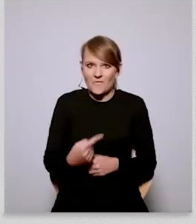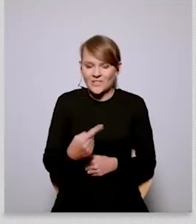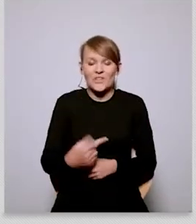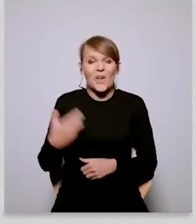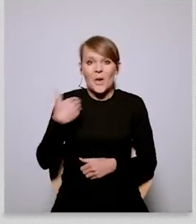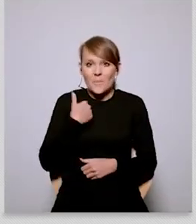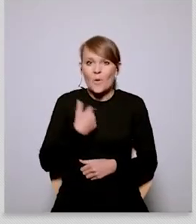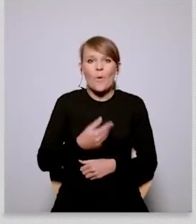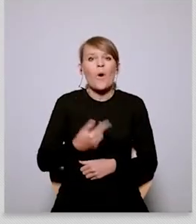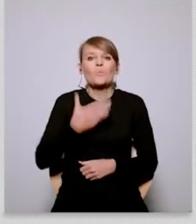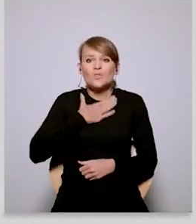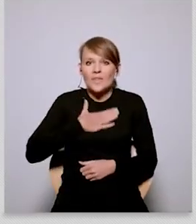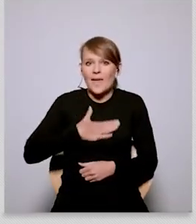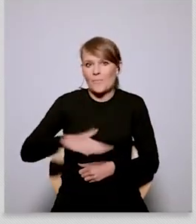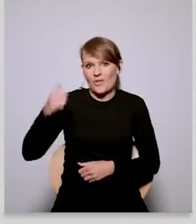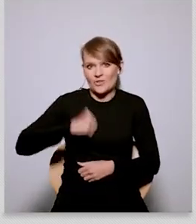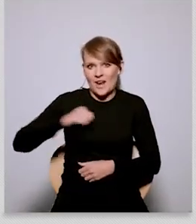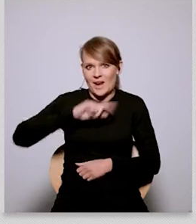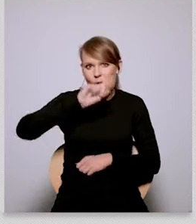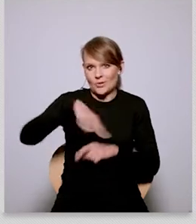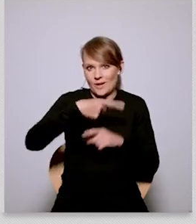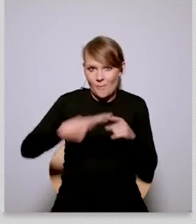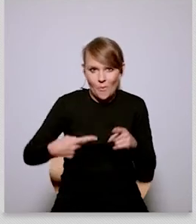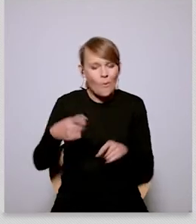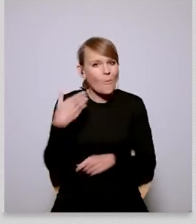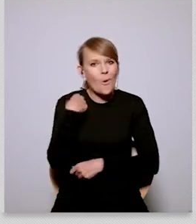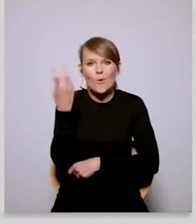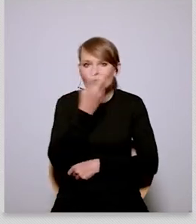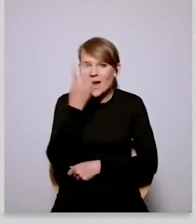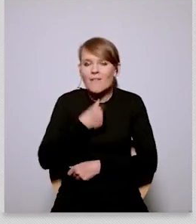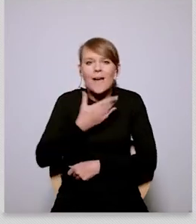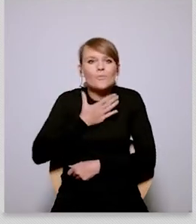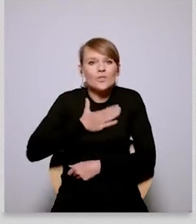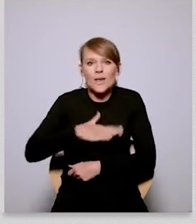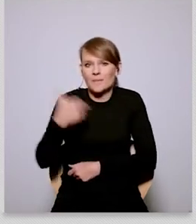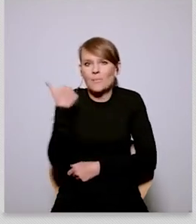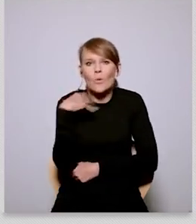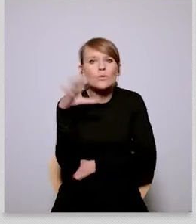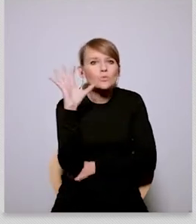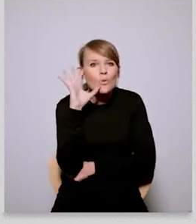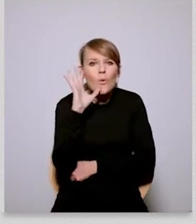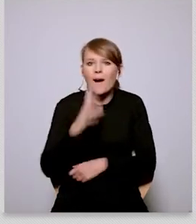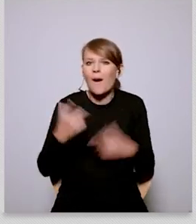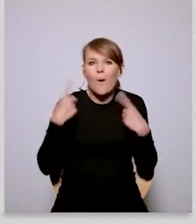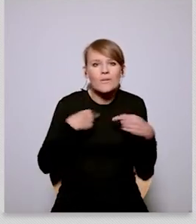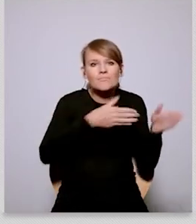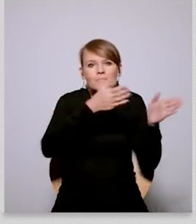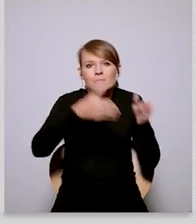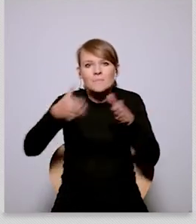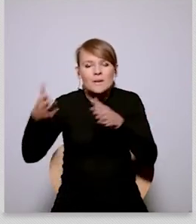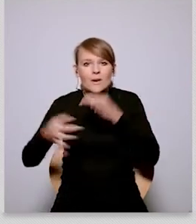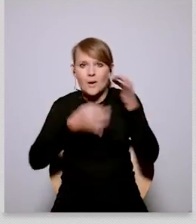the the comments um which will very much kind of um uh i'm very much going to draw on um in in what i'll try and say briefly now